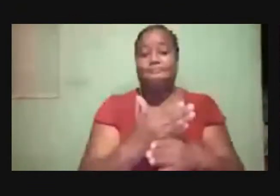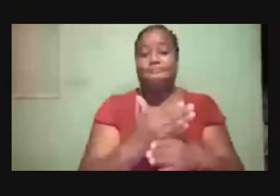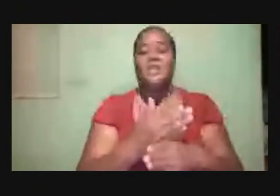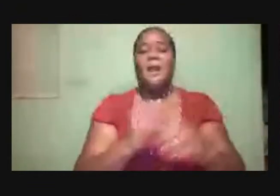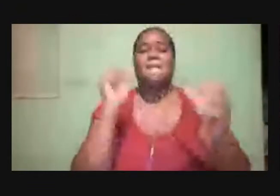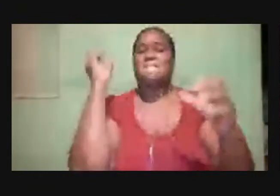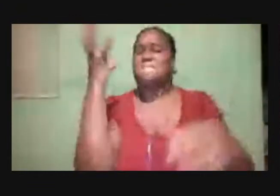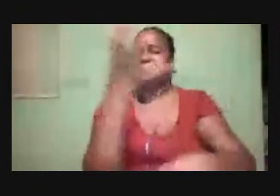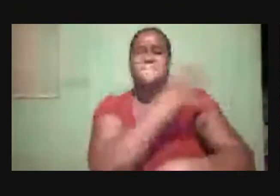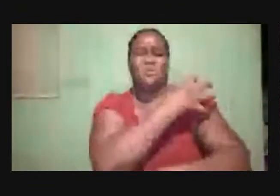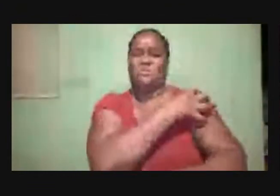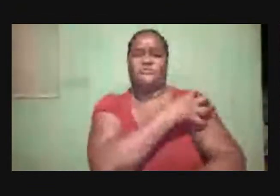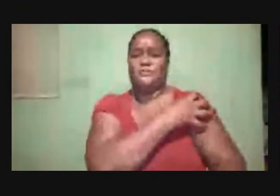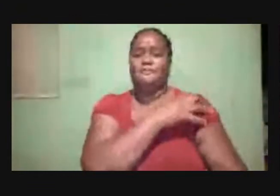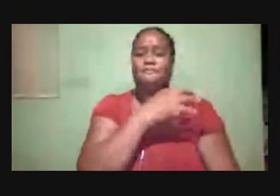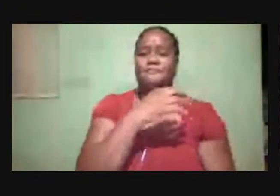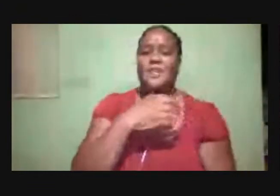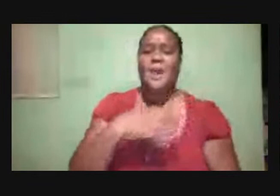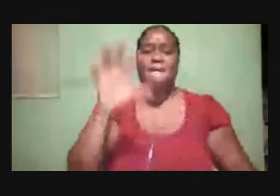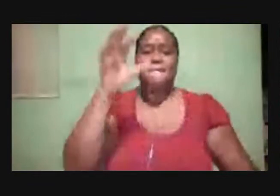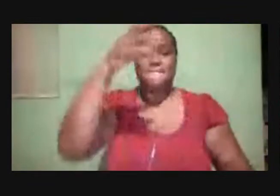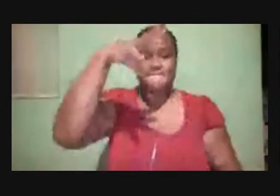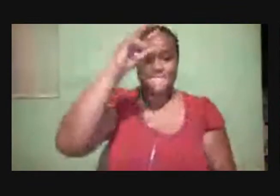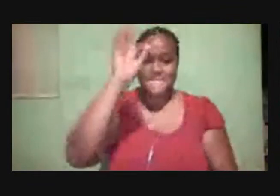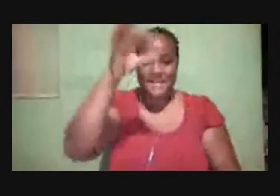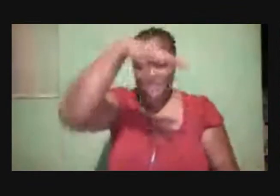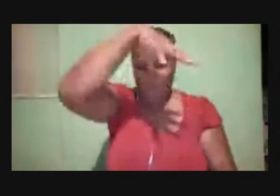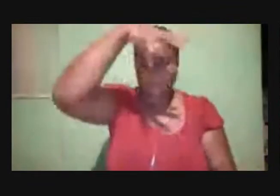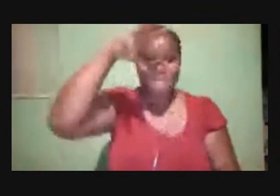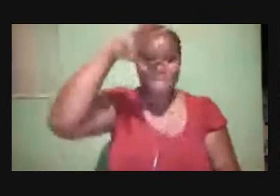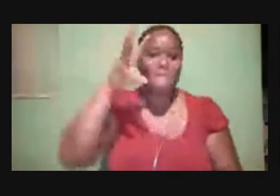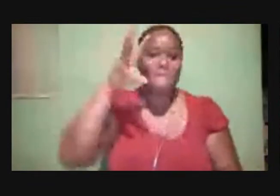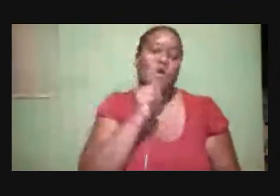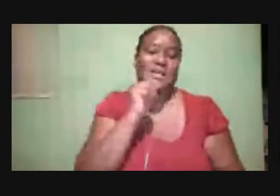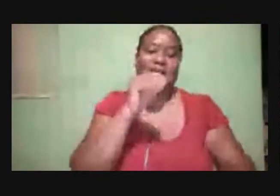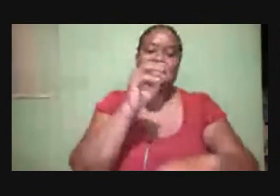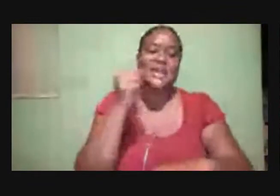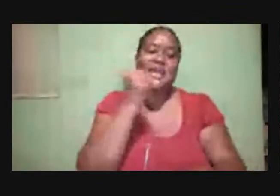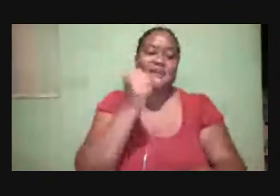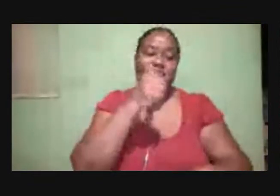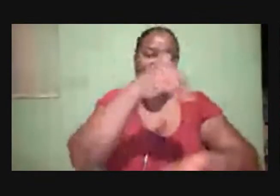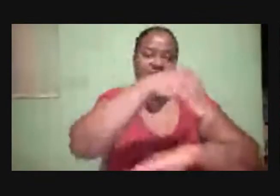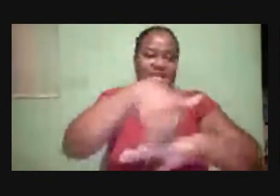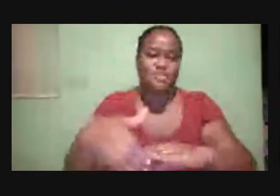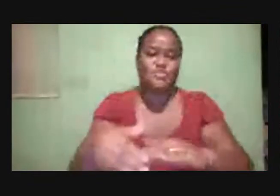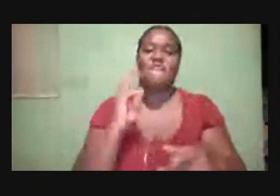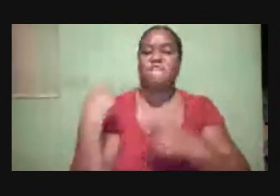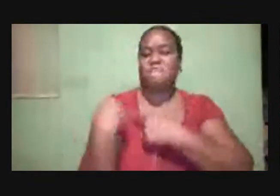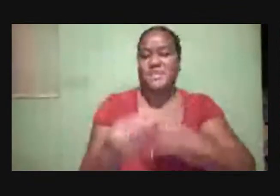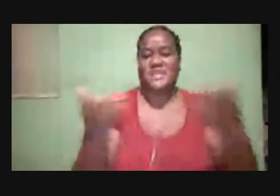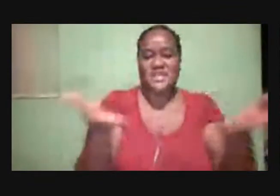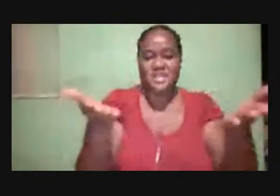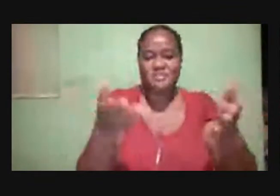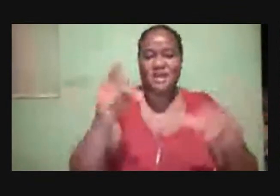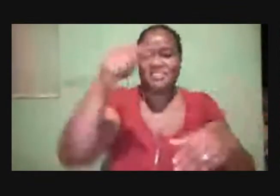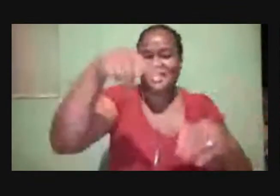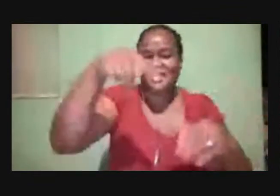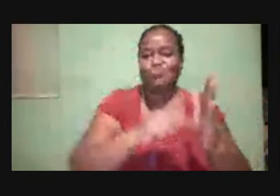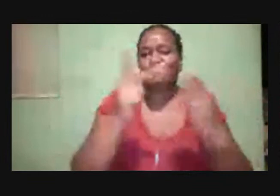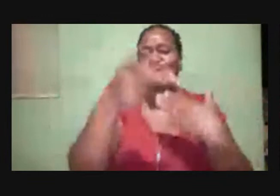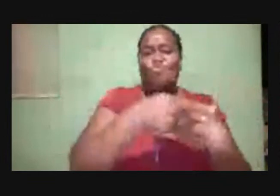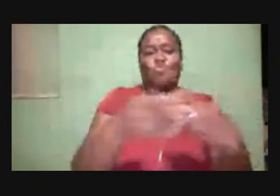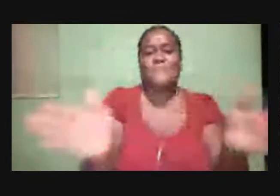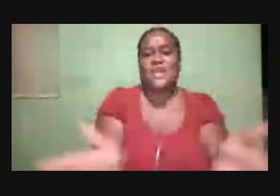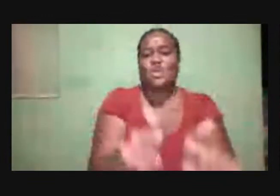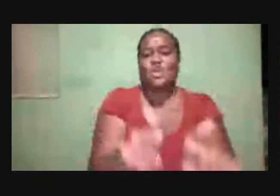Pastor Morgan Night after night You have been there on this program Encouraging